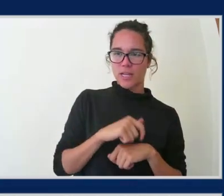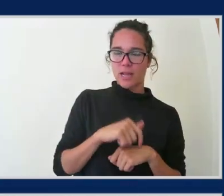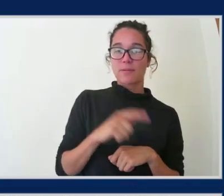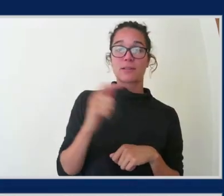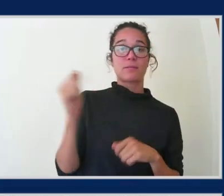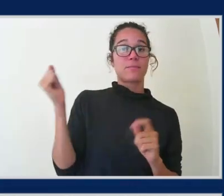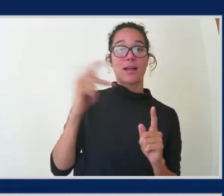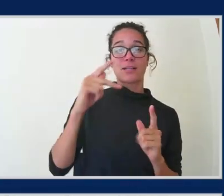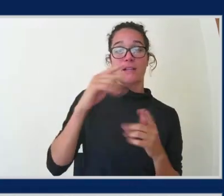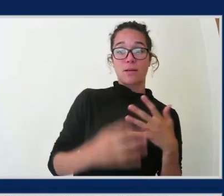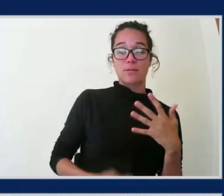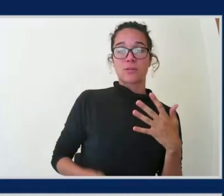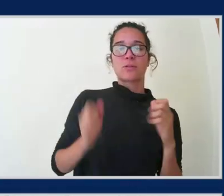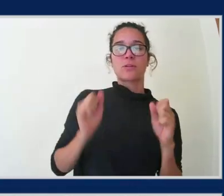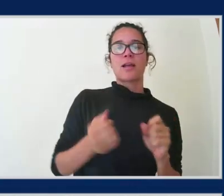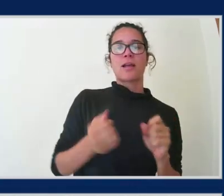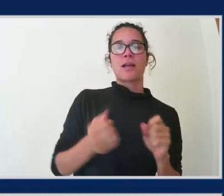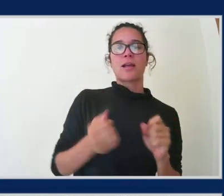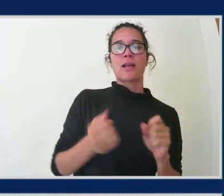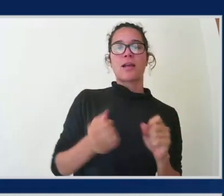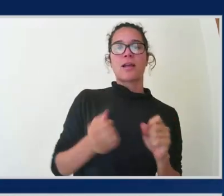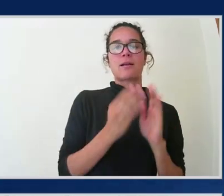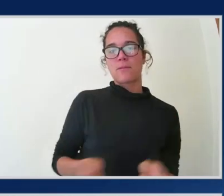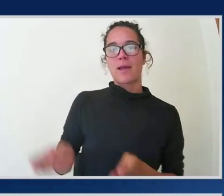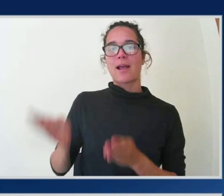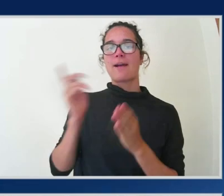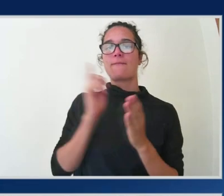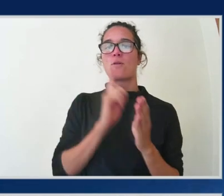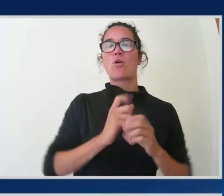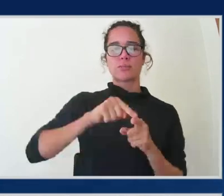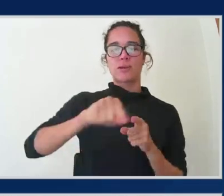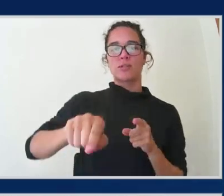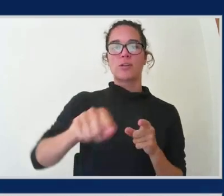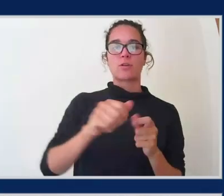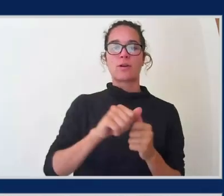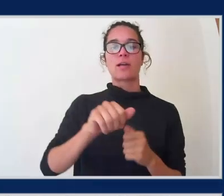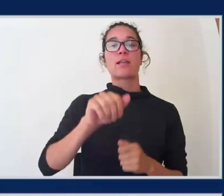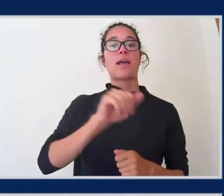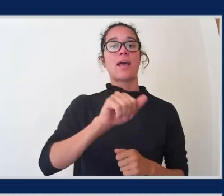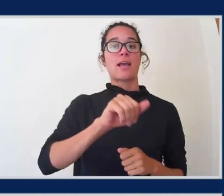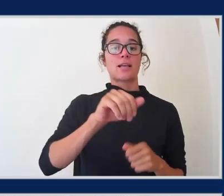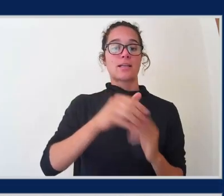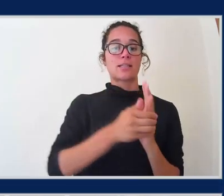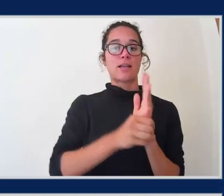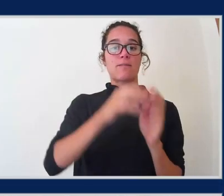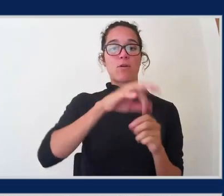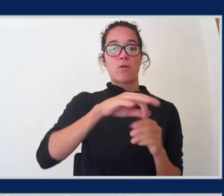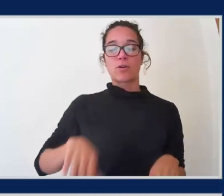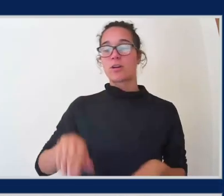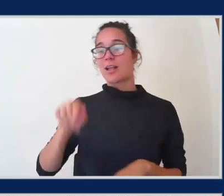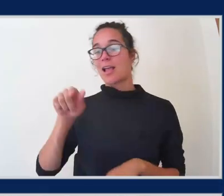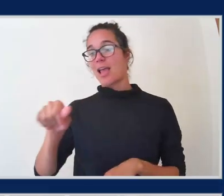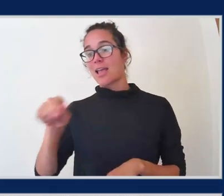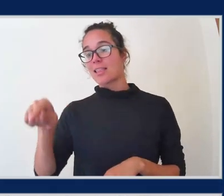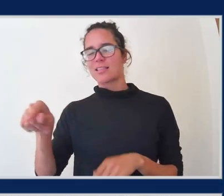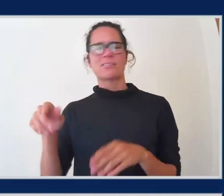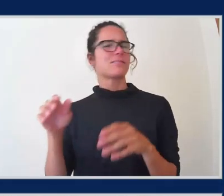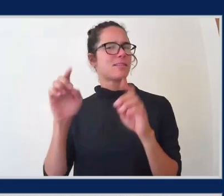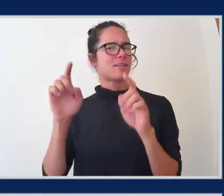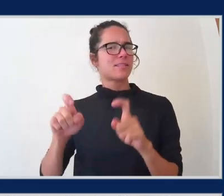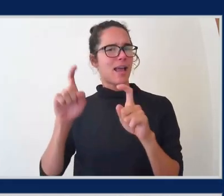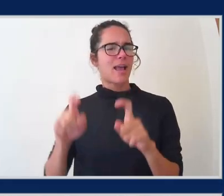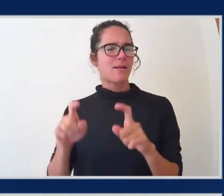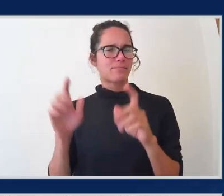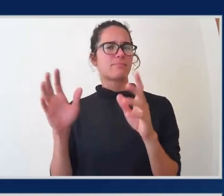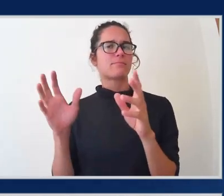security specialty. Within AWS skill builder and this exam course, there is this, oh, oh,